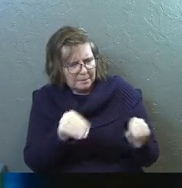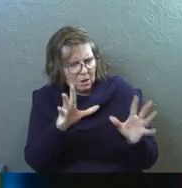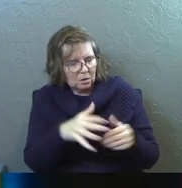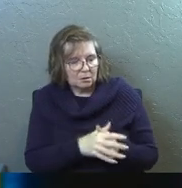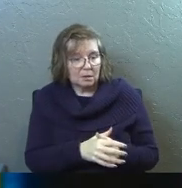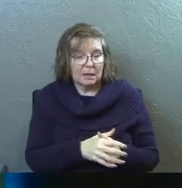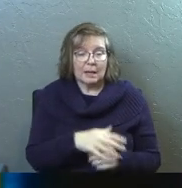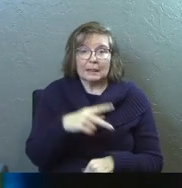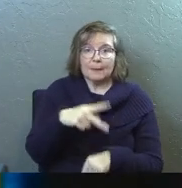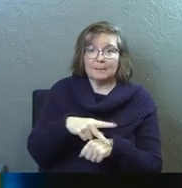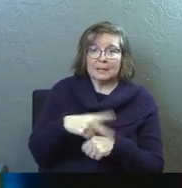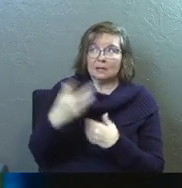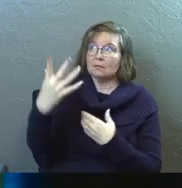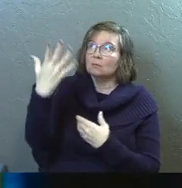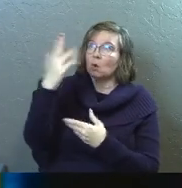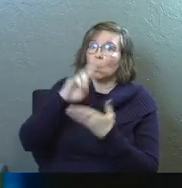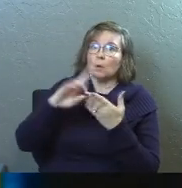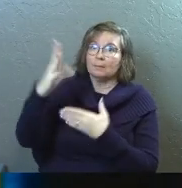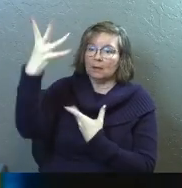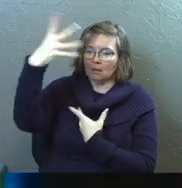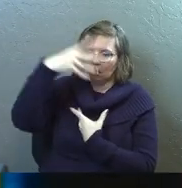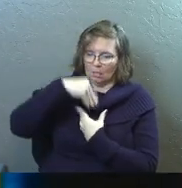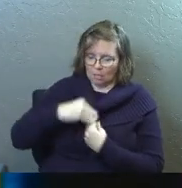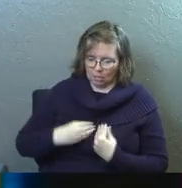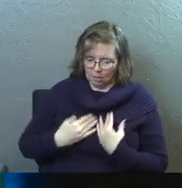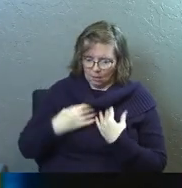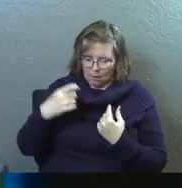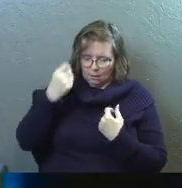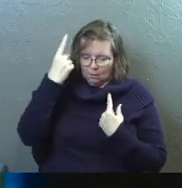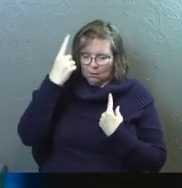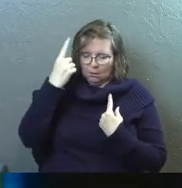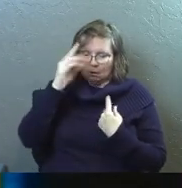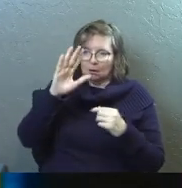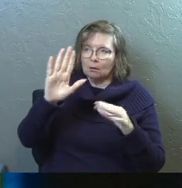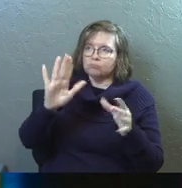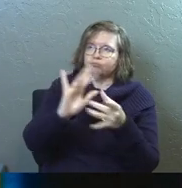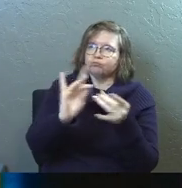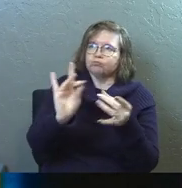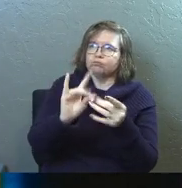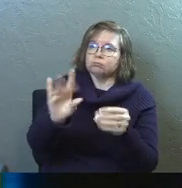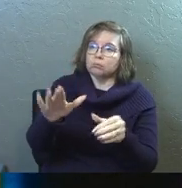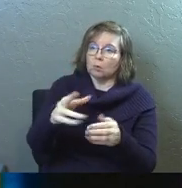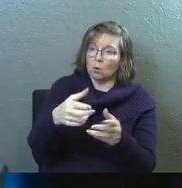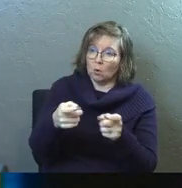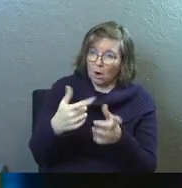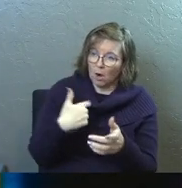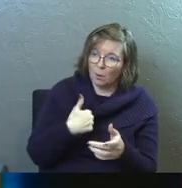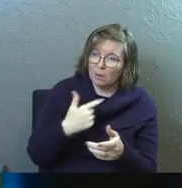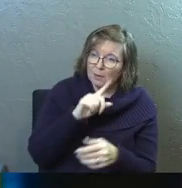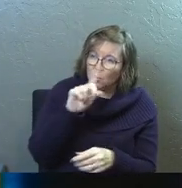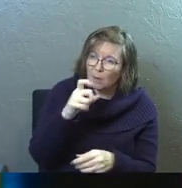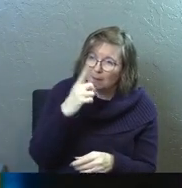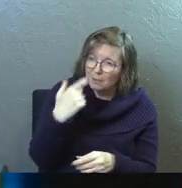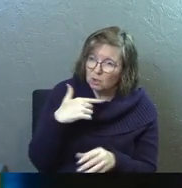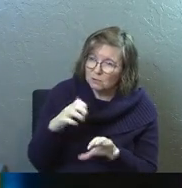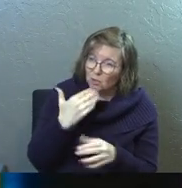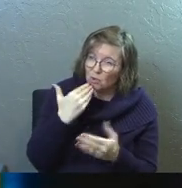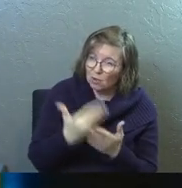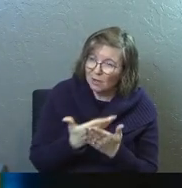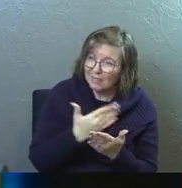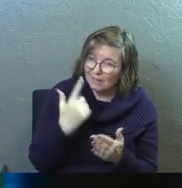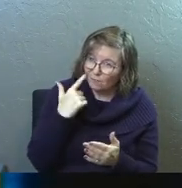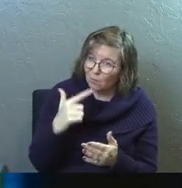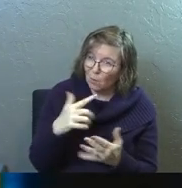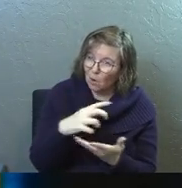filled with the Holy Spirit, said to them, rulers and elders of our people, are we being questioned today because we've done a good